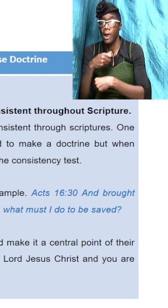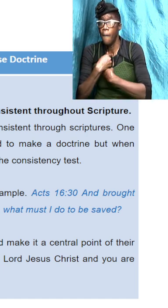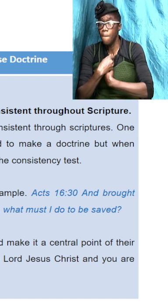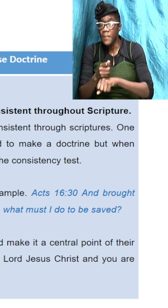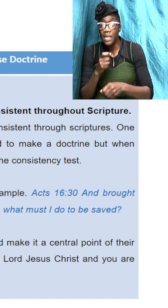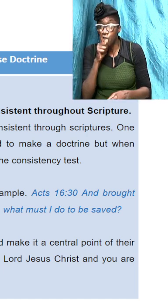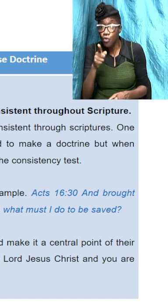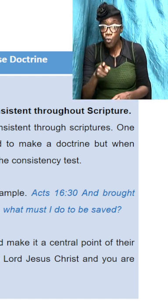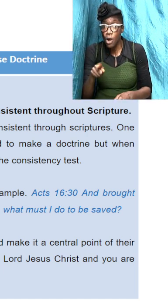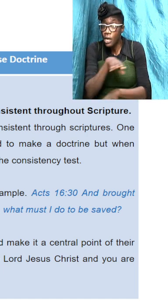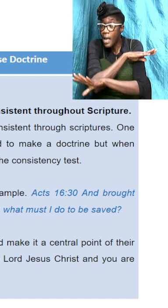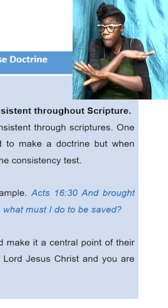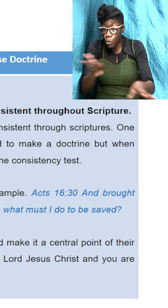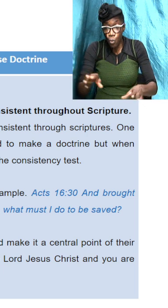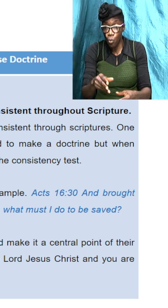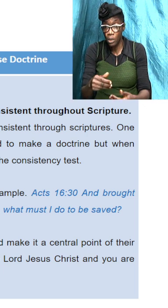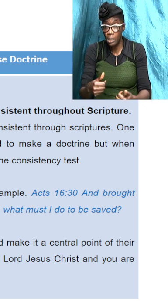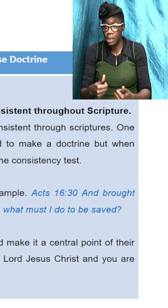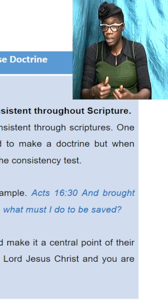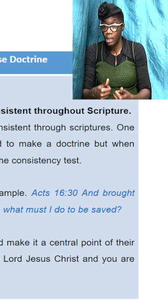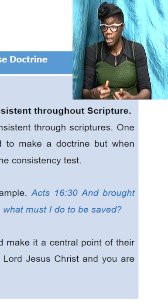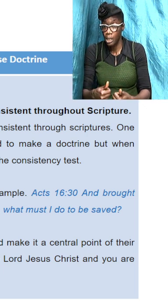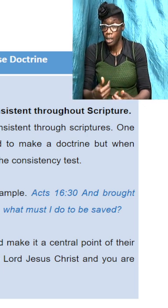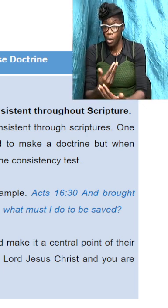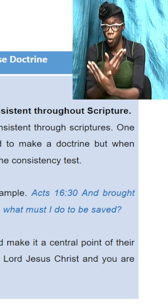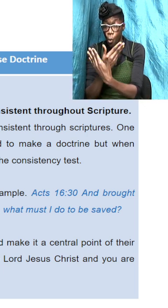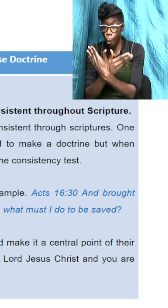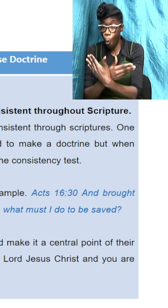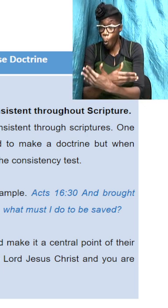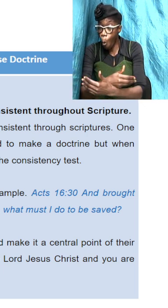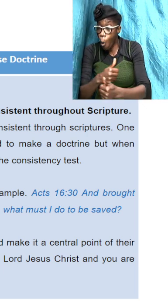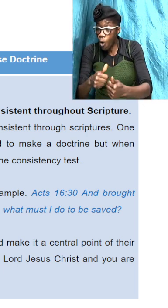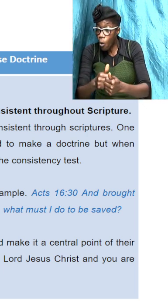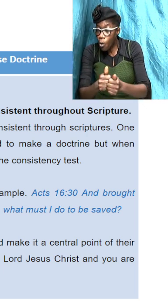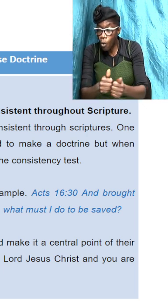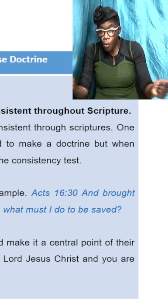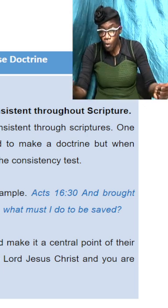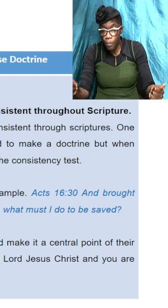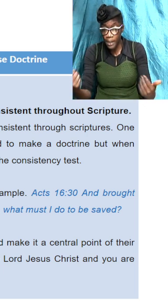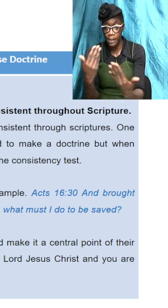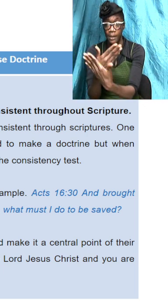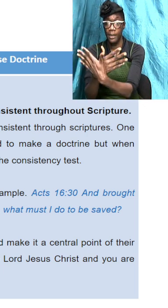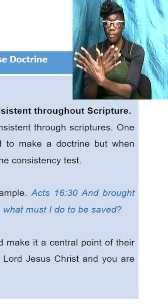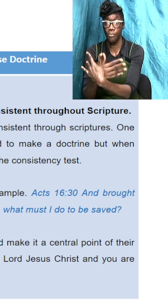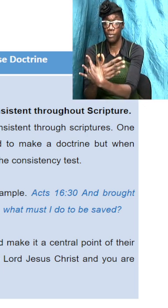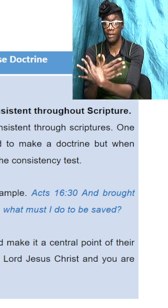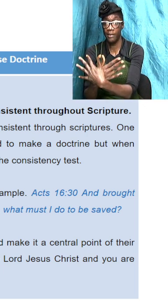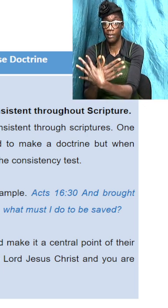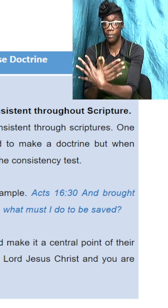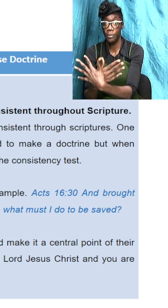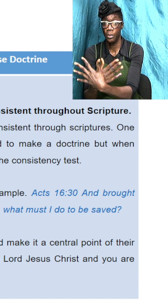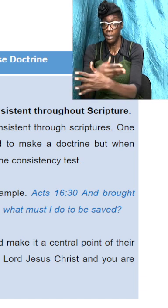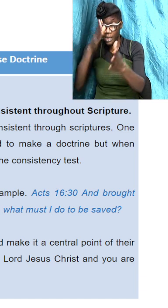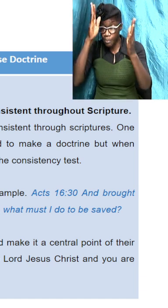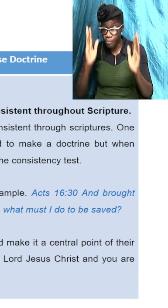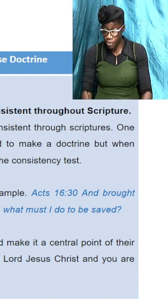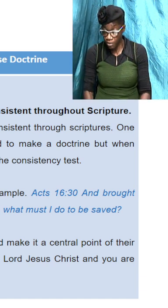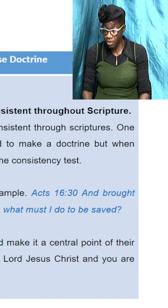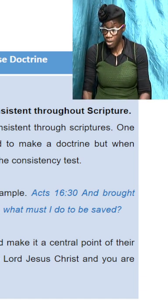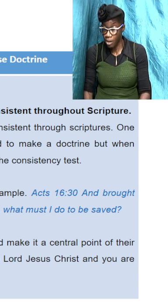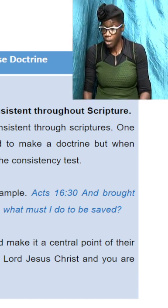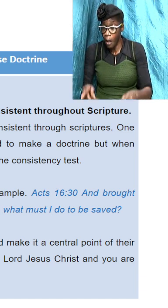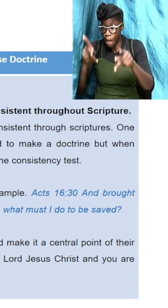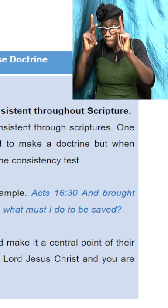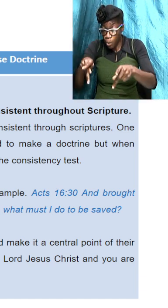get away and the jailer the man was in charge of the prison put them in the inner prison